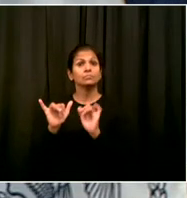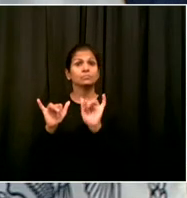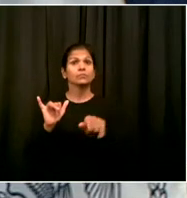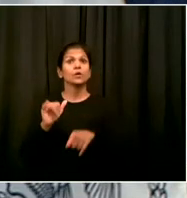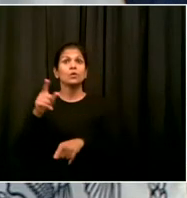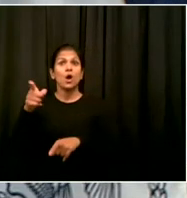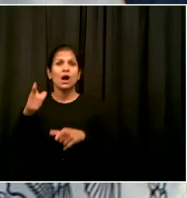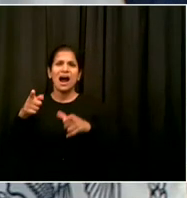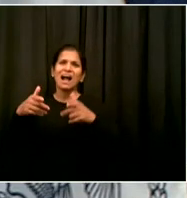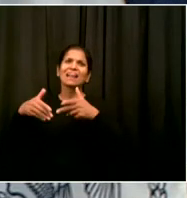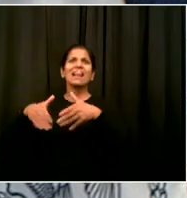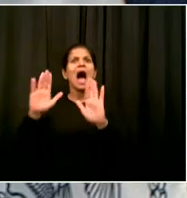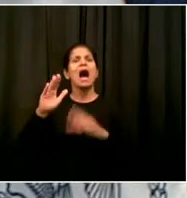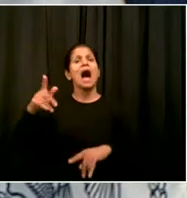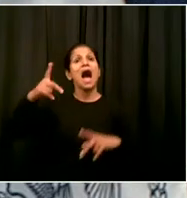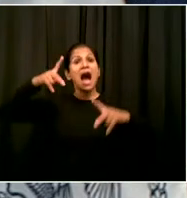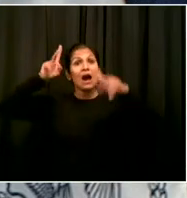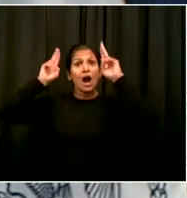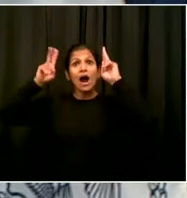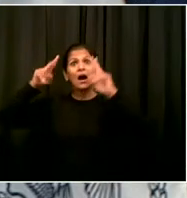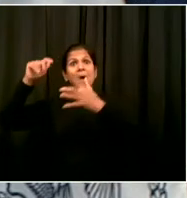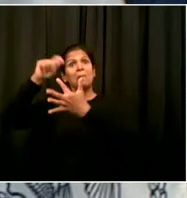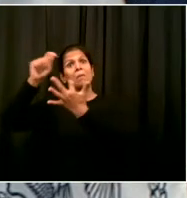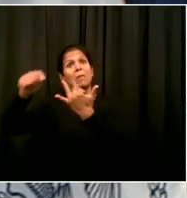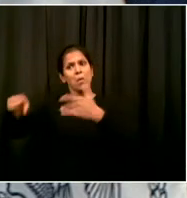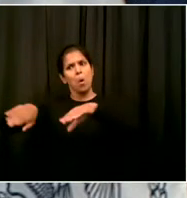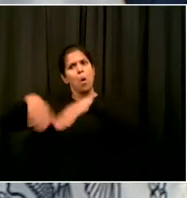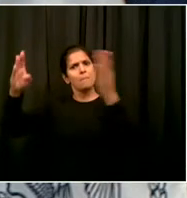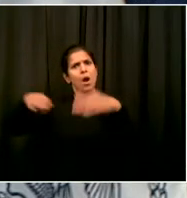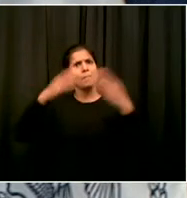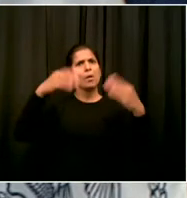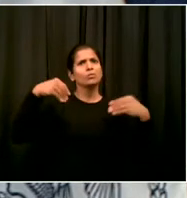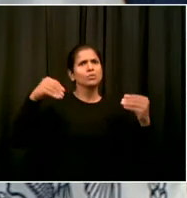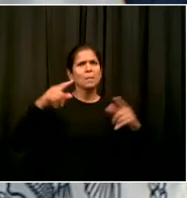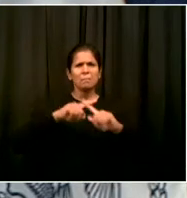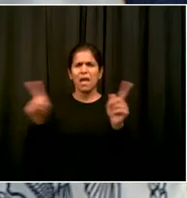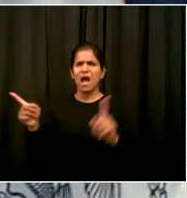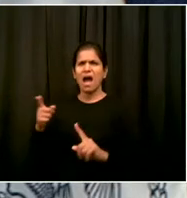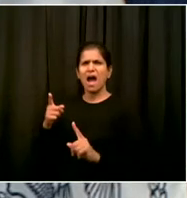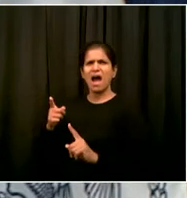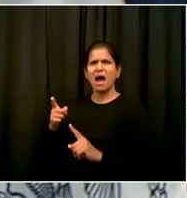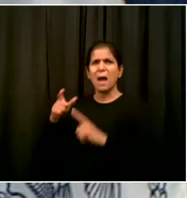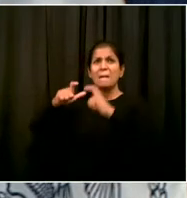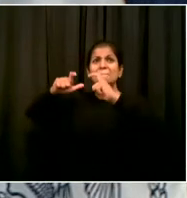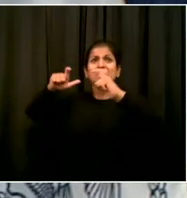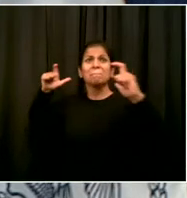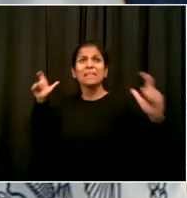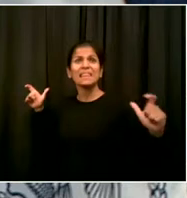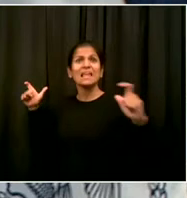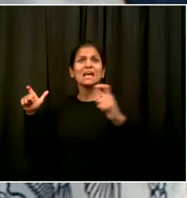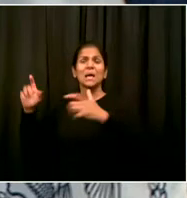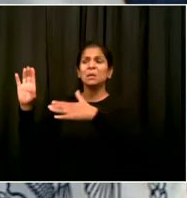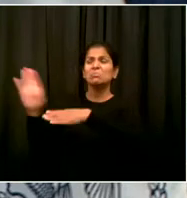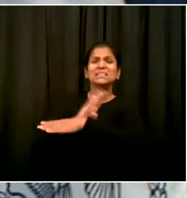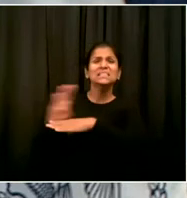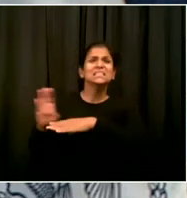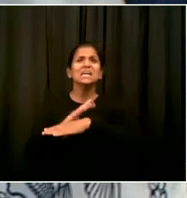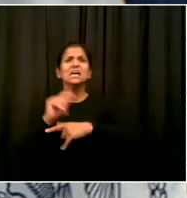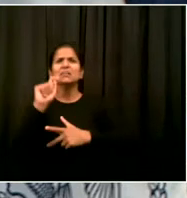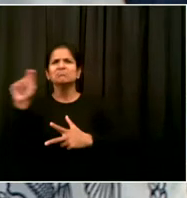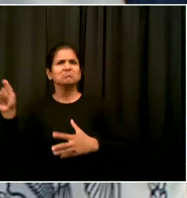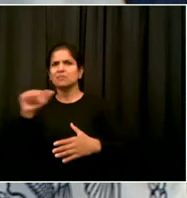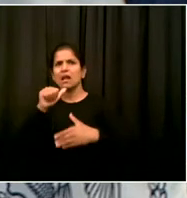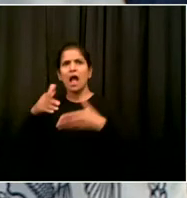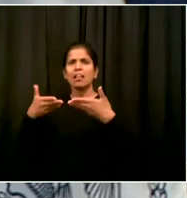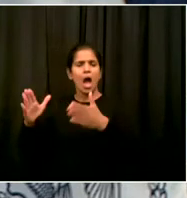wondering about people's livelihood and why there either isn't more urgency and or creativity to figure